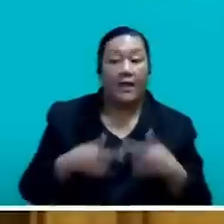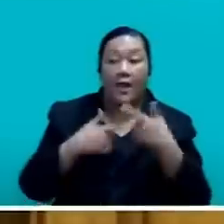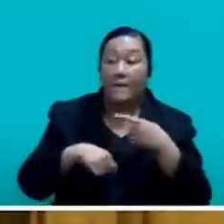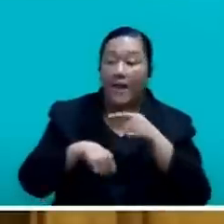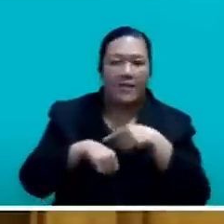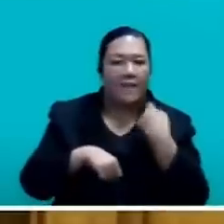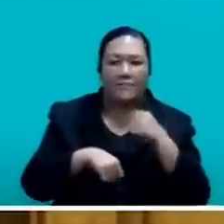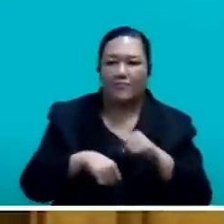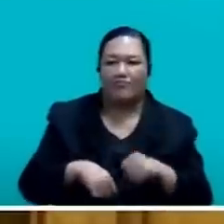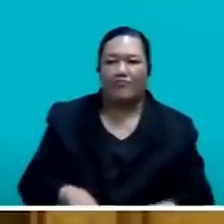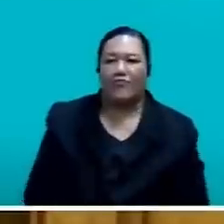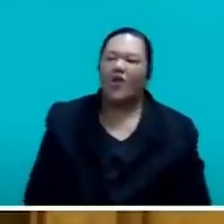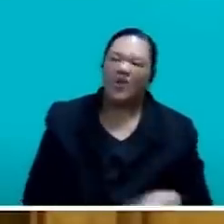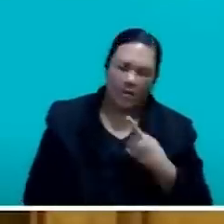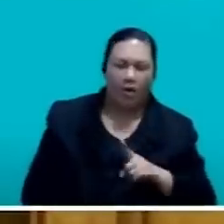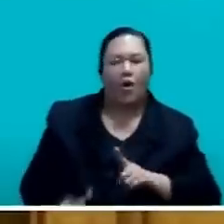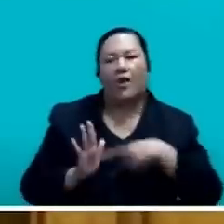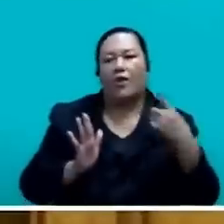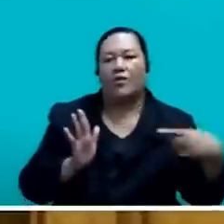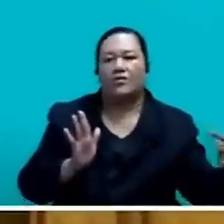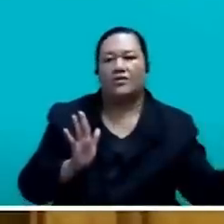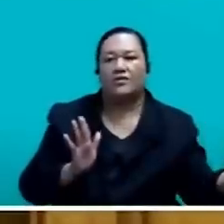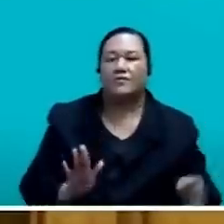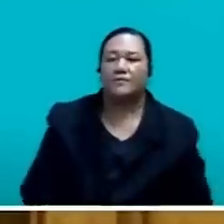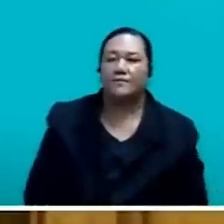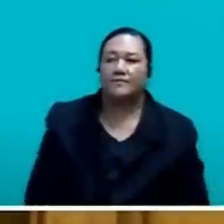Honourable Deputy Prime Minister, the floor is yours.